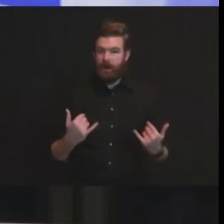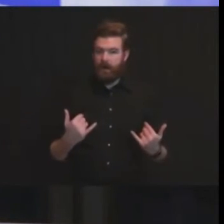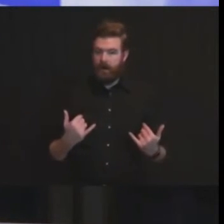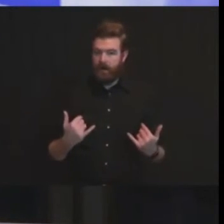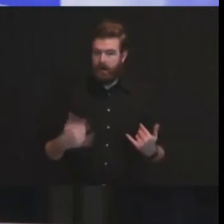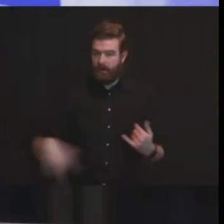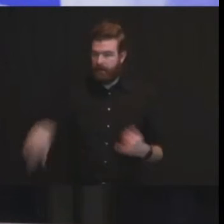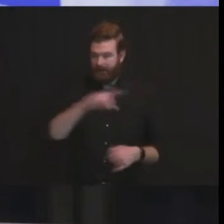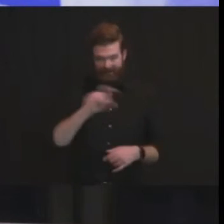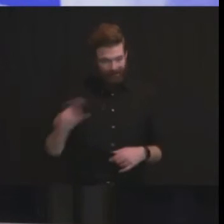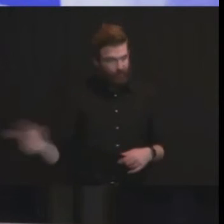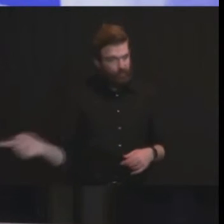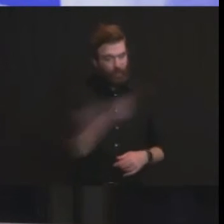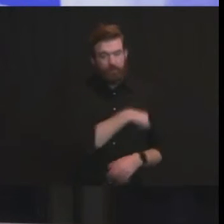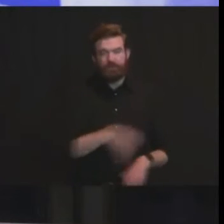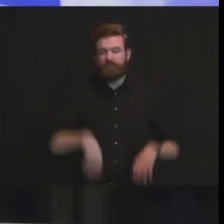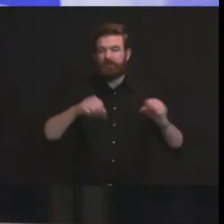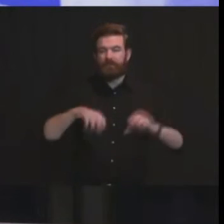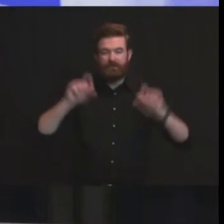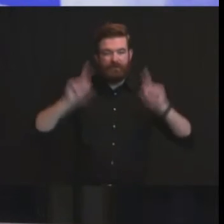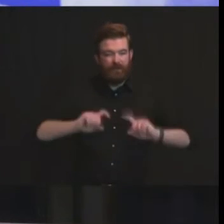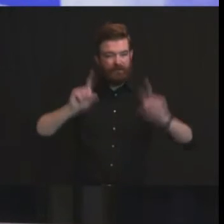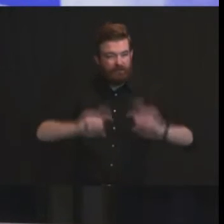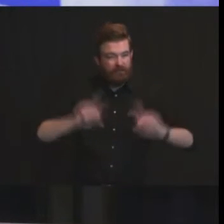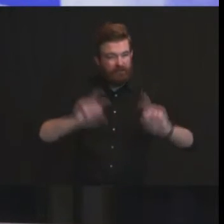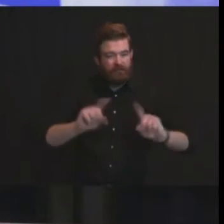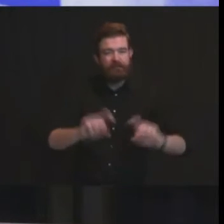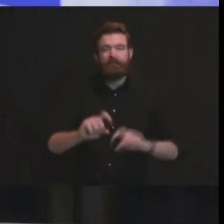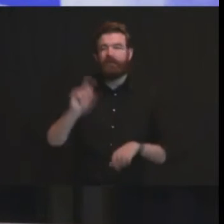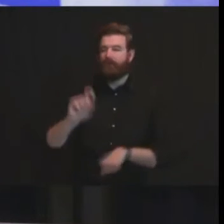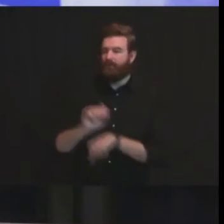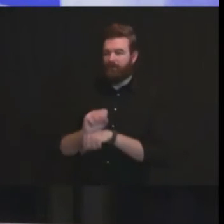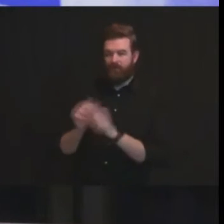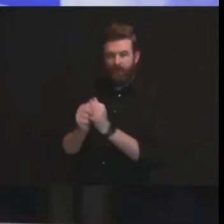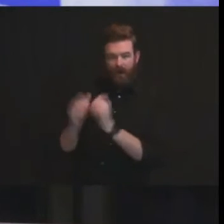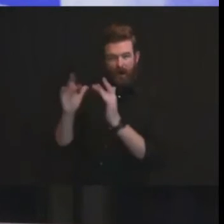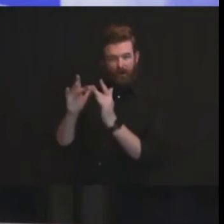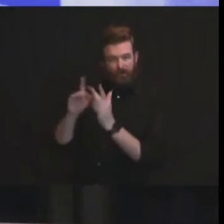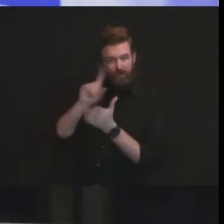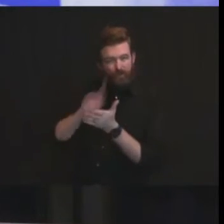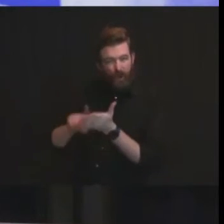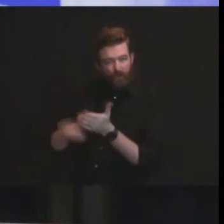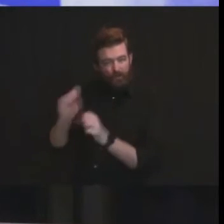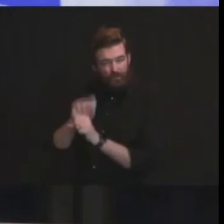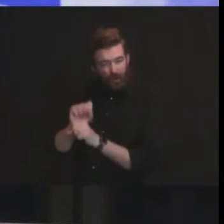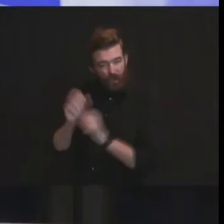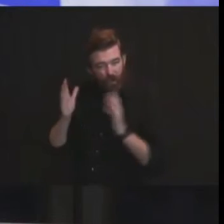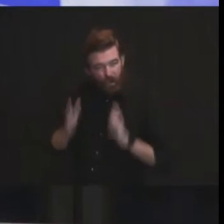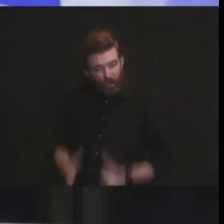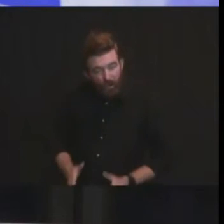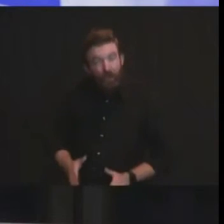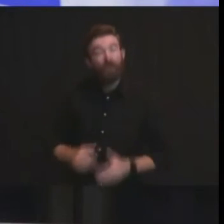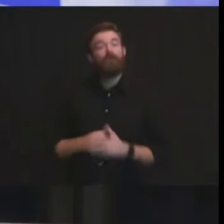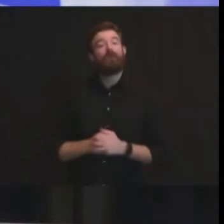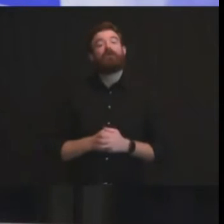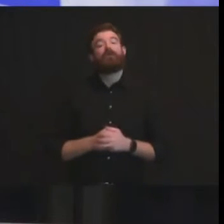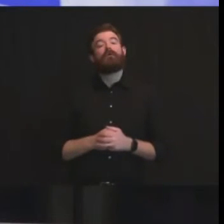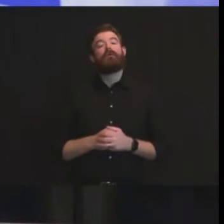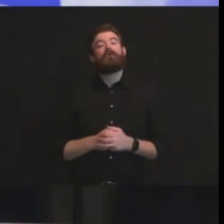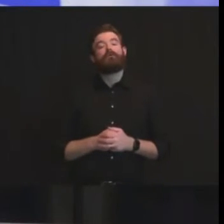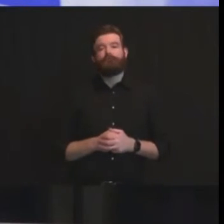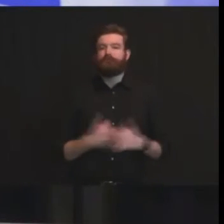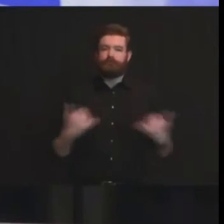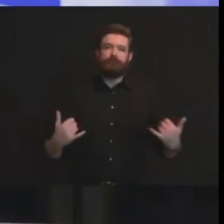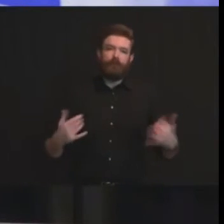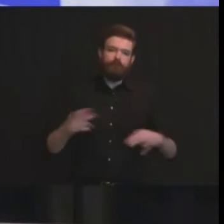actively in the contact tracing process as the governor outlined we continue to expand access to testing in our state